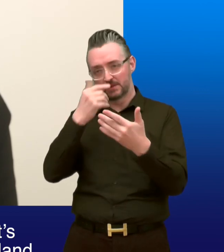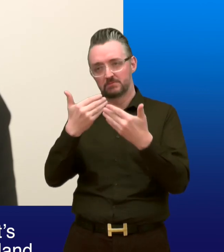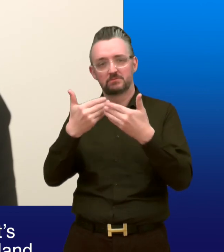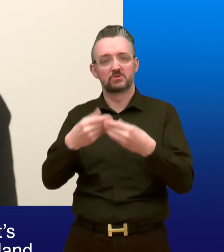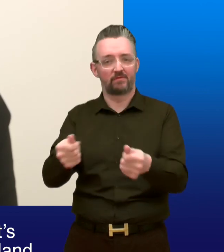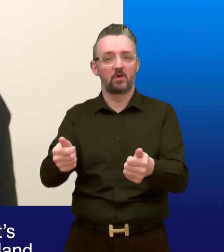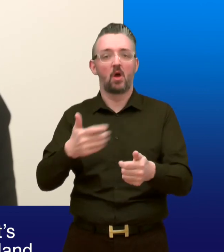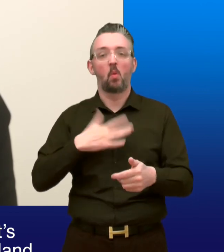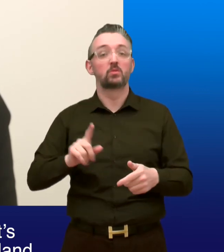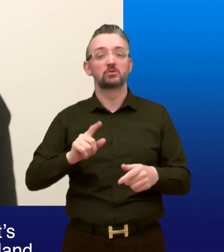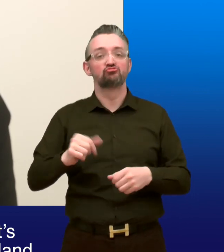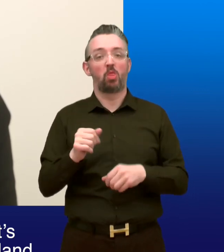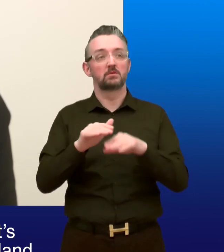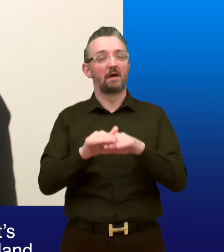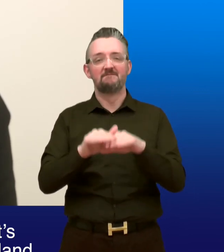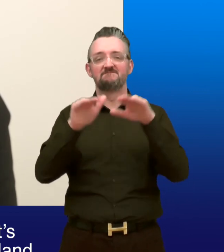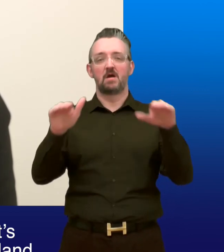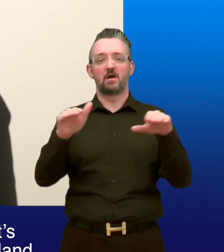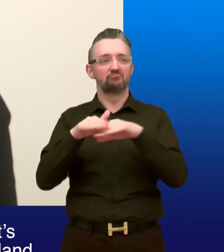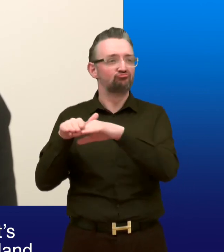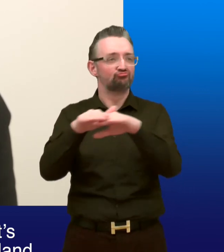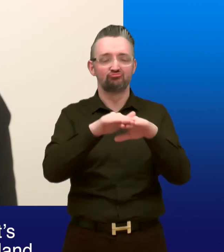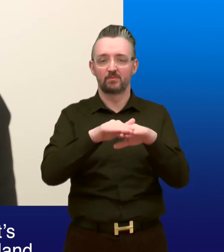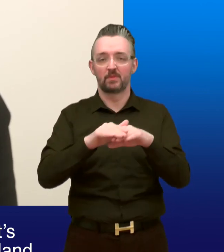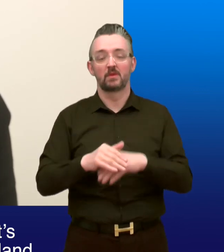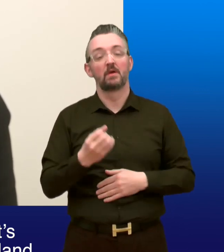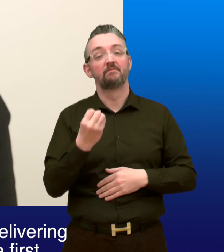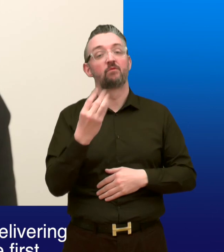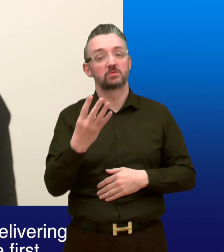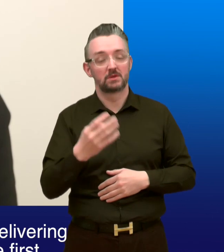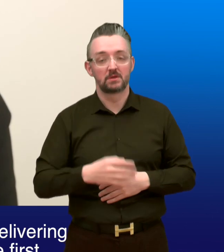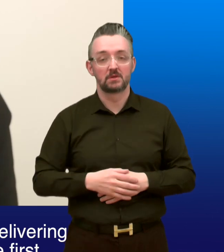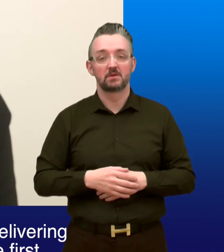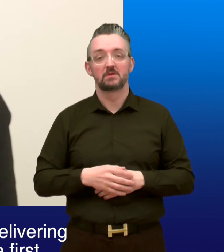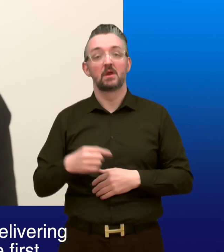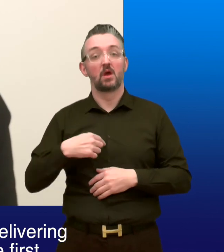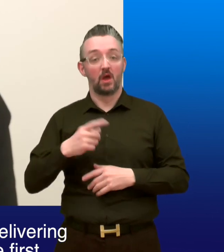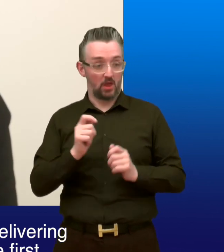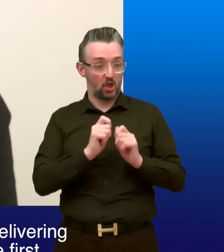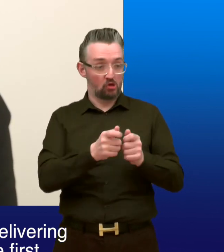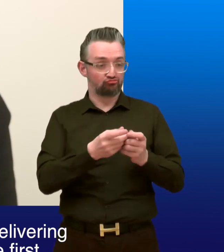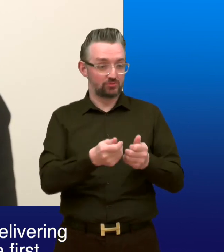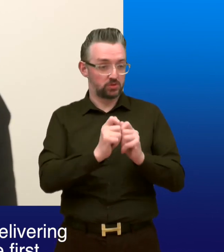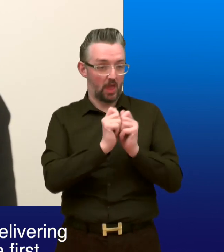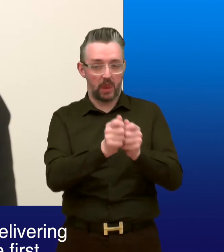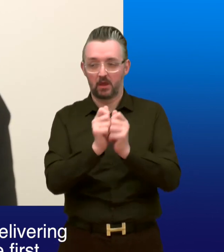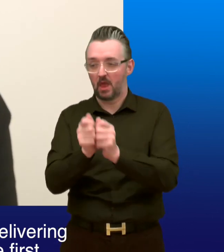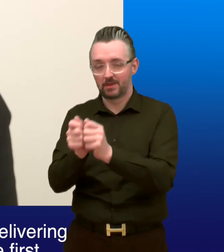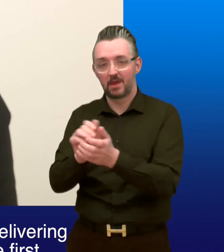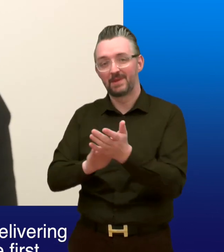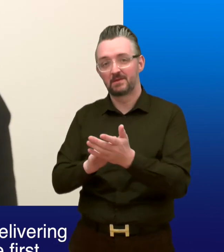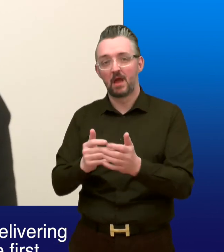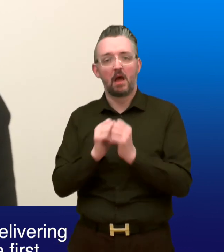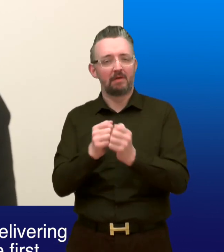define the Scottish government's vision for a fairer more prosperous Scotland 14 allocate resources fairly and efficiently